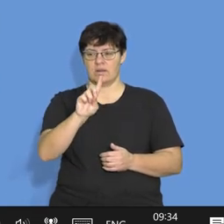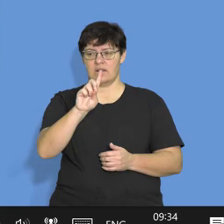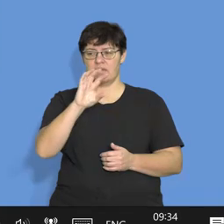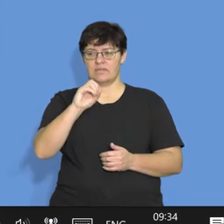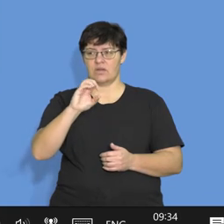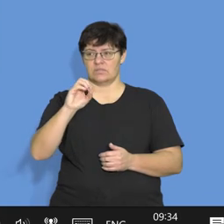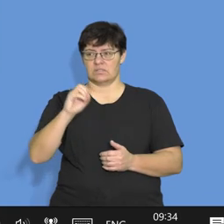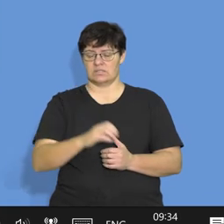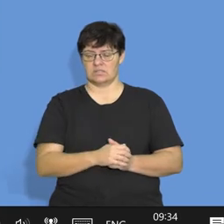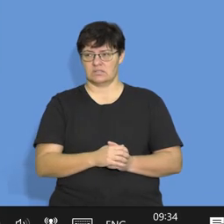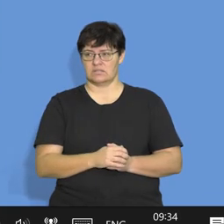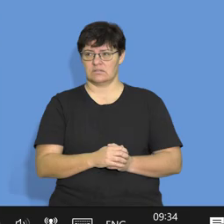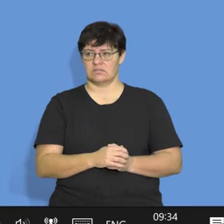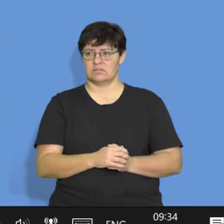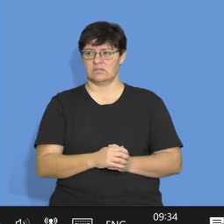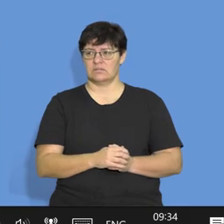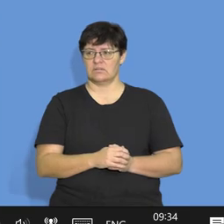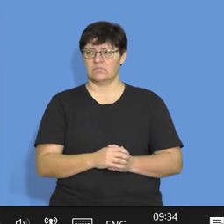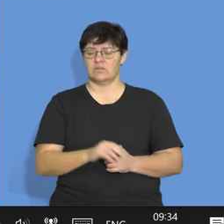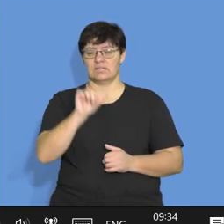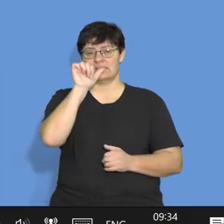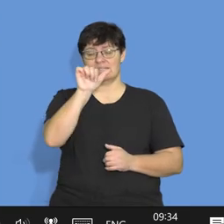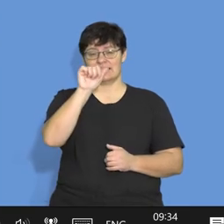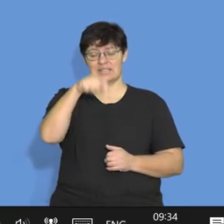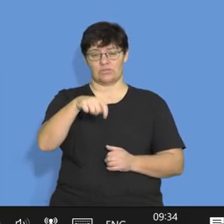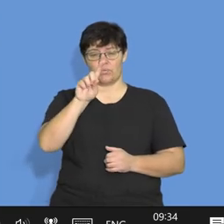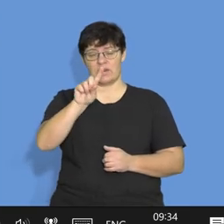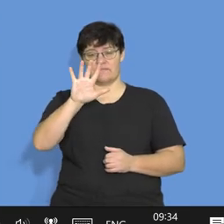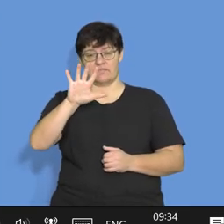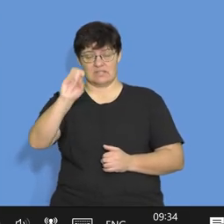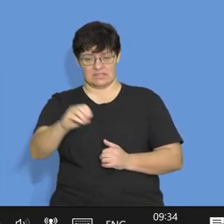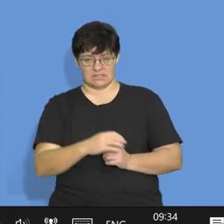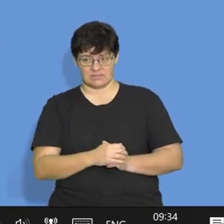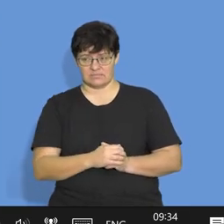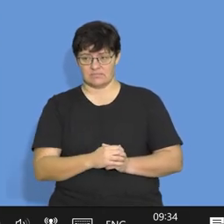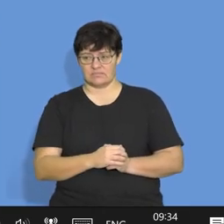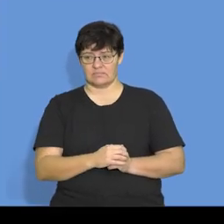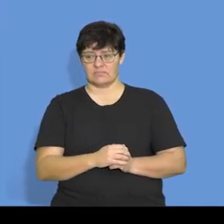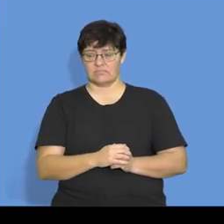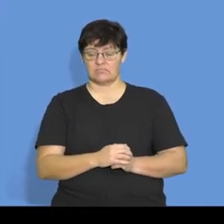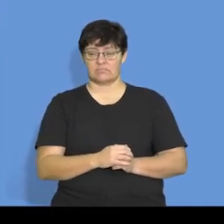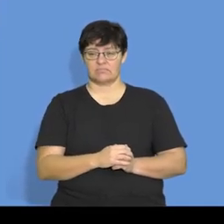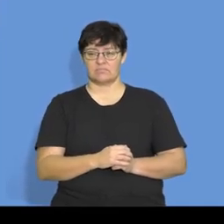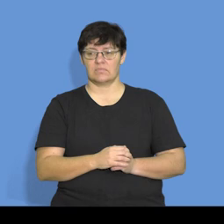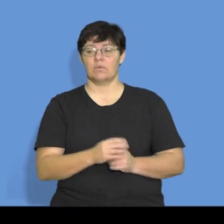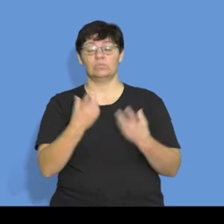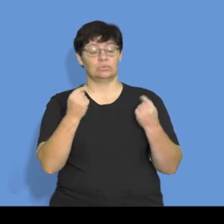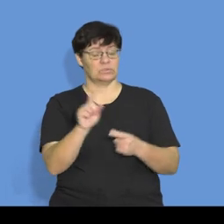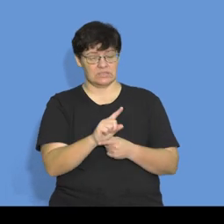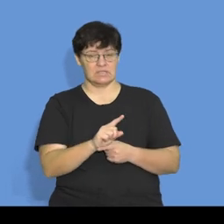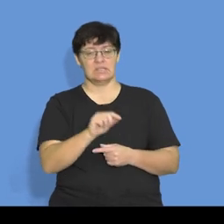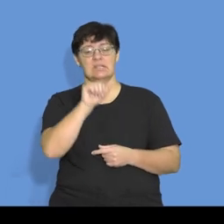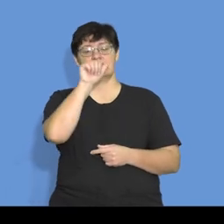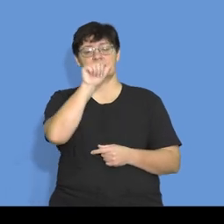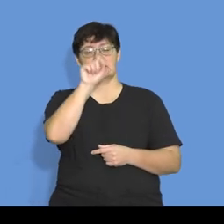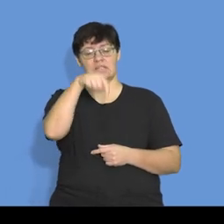right, which was the previous month, we'll give you a figure of 6,150. Therefore, what we do, we take the 6